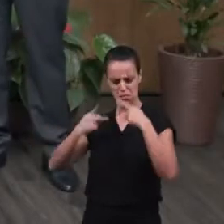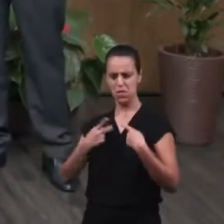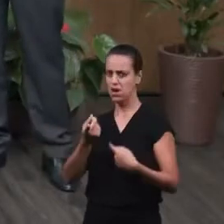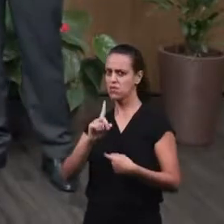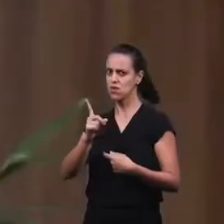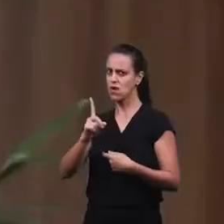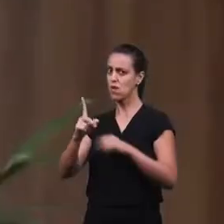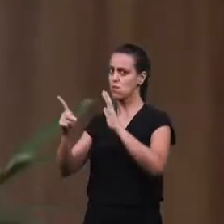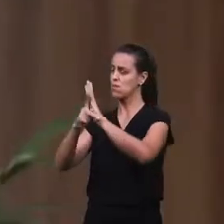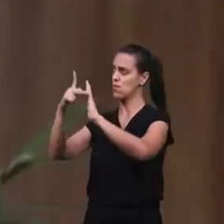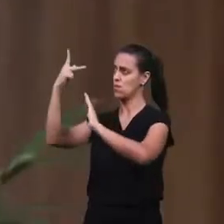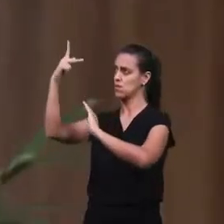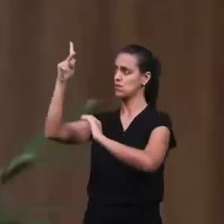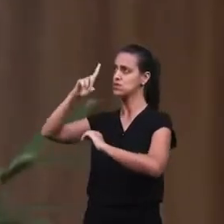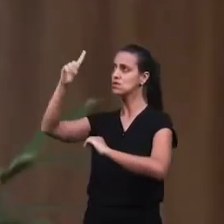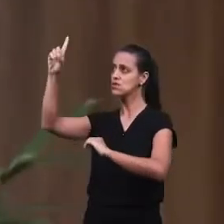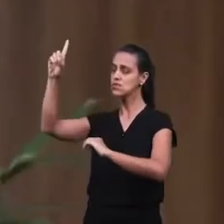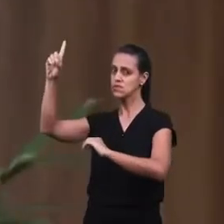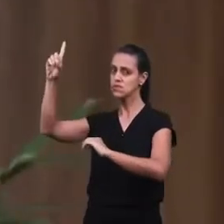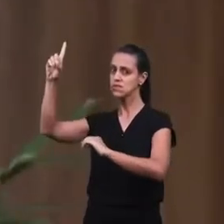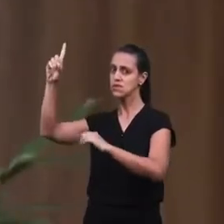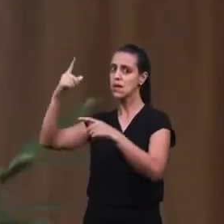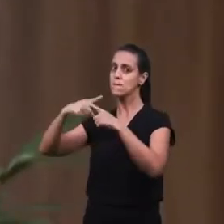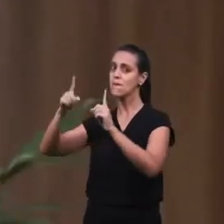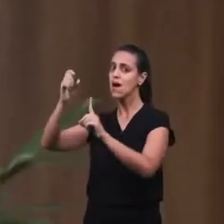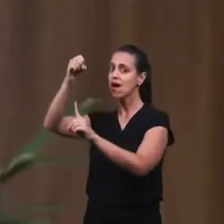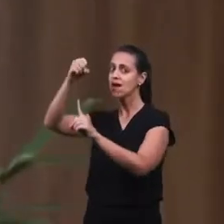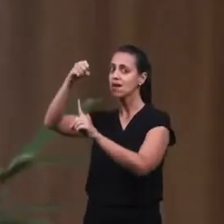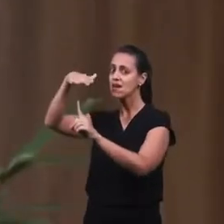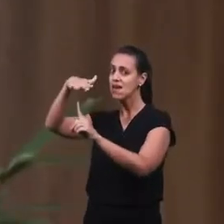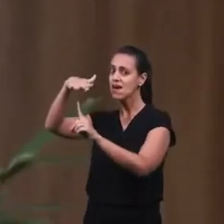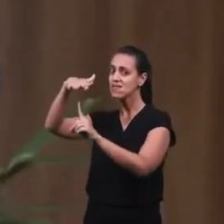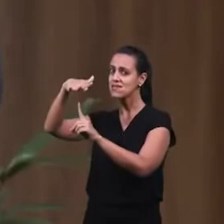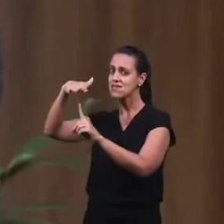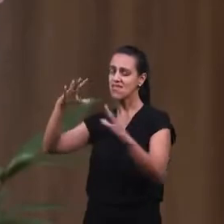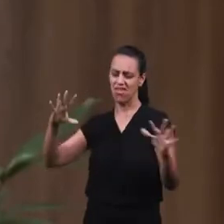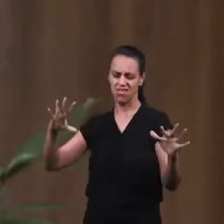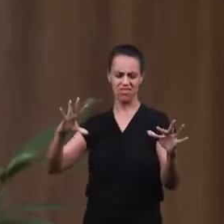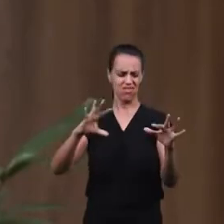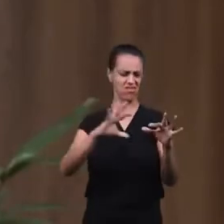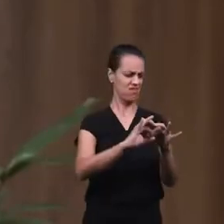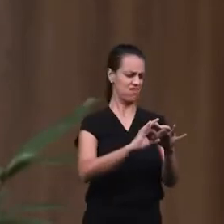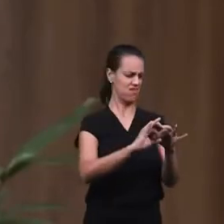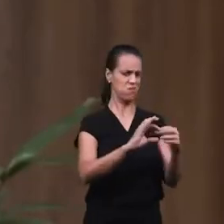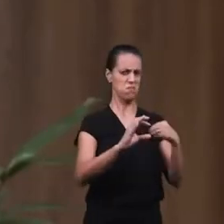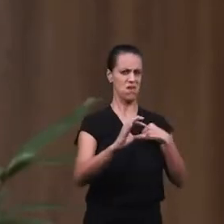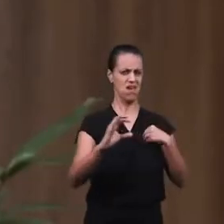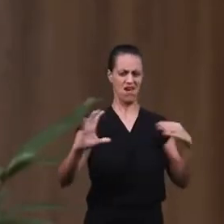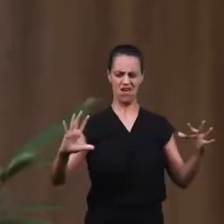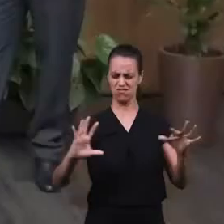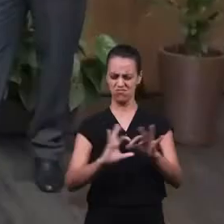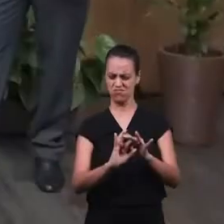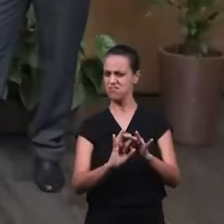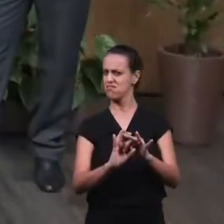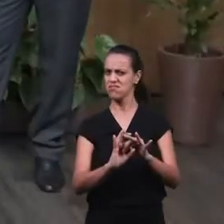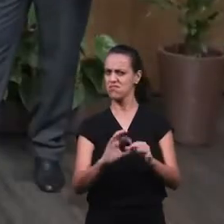an attribute of men. But grace, and this needs to be observed, grace does not consent in sin.